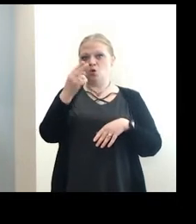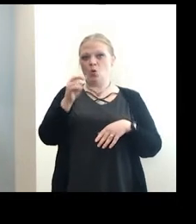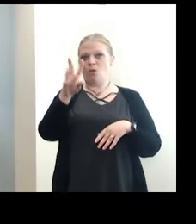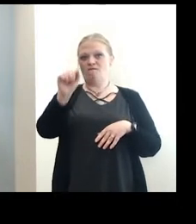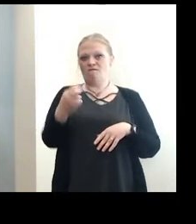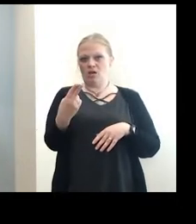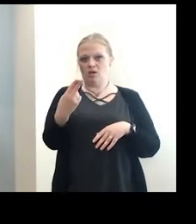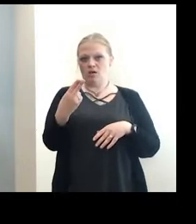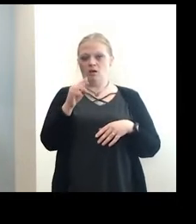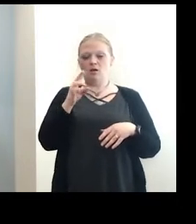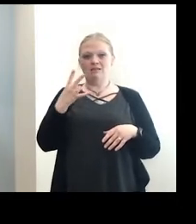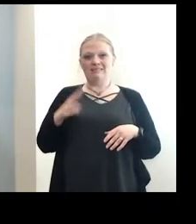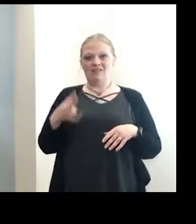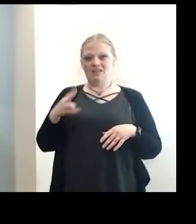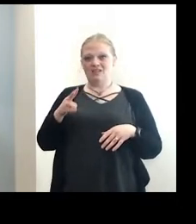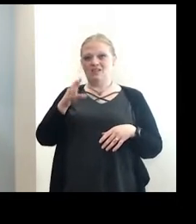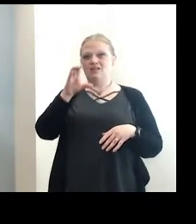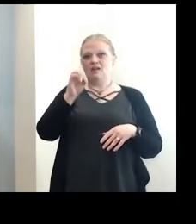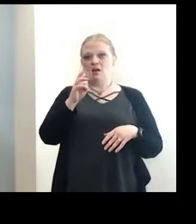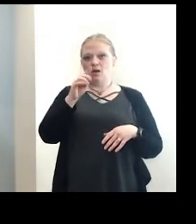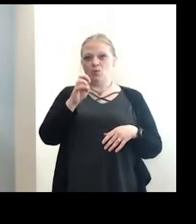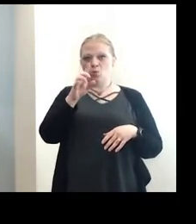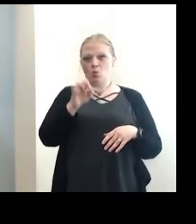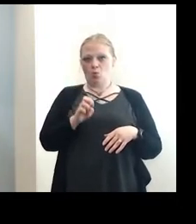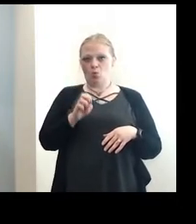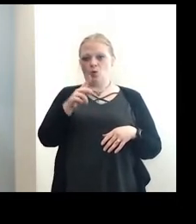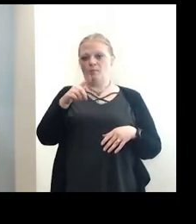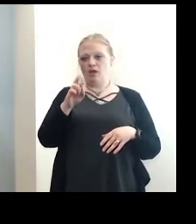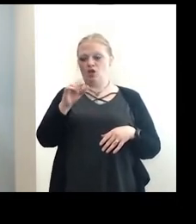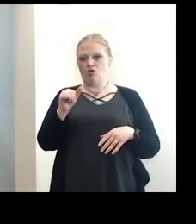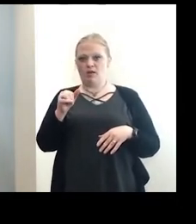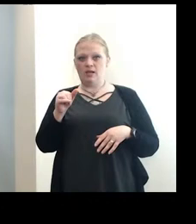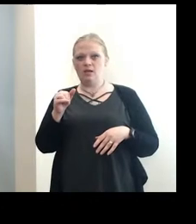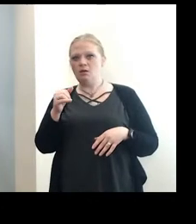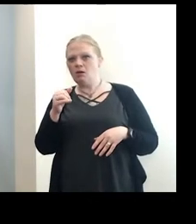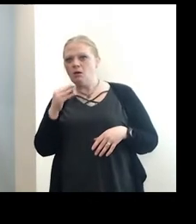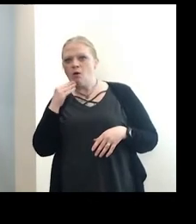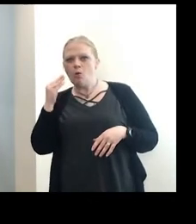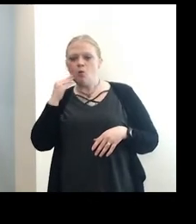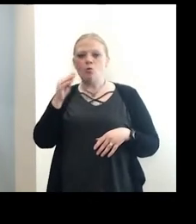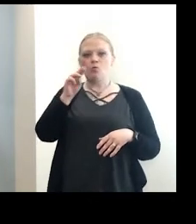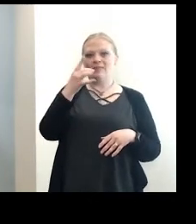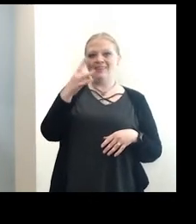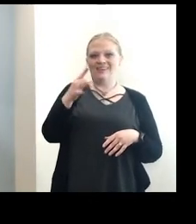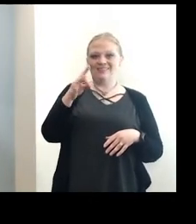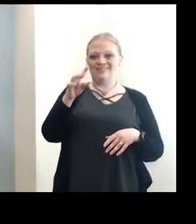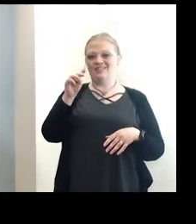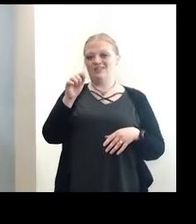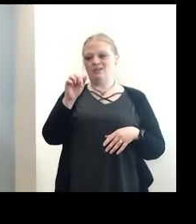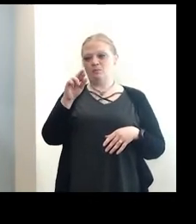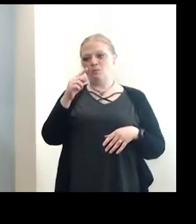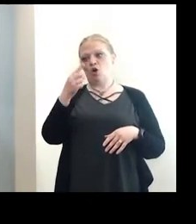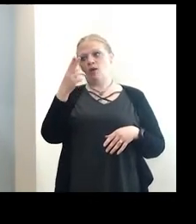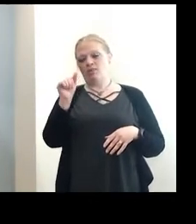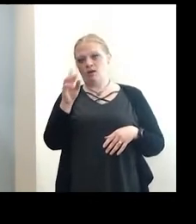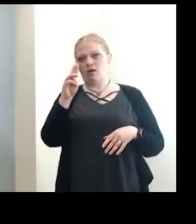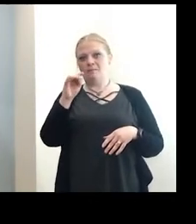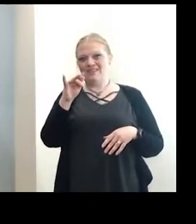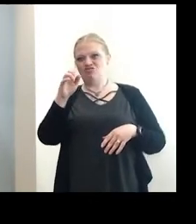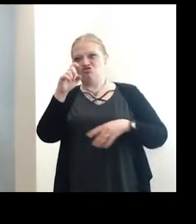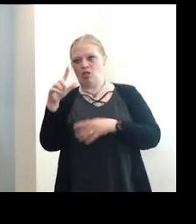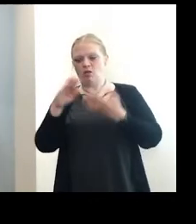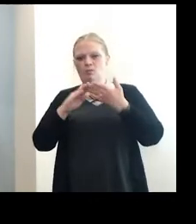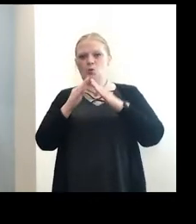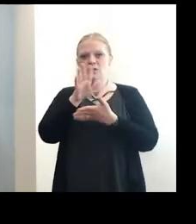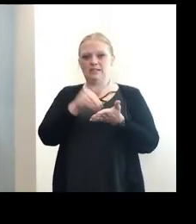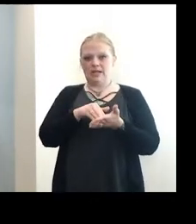On May 17th, we're going to be at the Commodore Perry Homes. On May 18th, we're going to be at the Martha Mitchell Community Center. On May